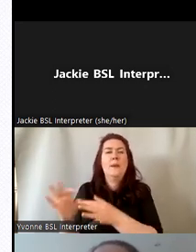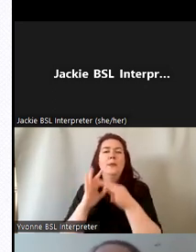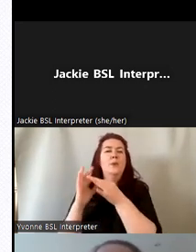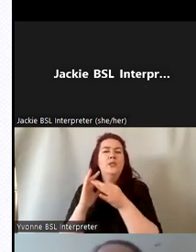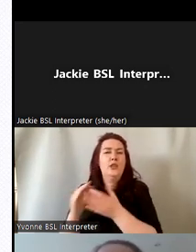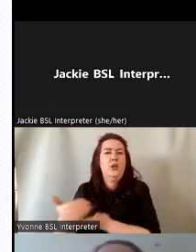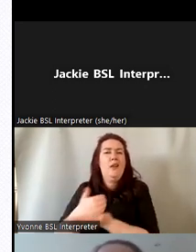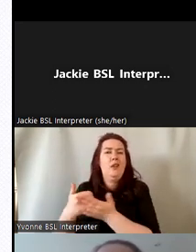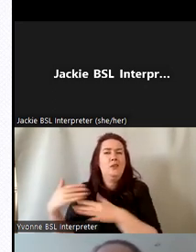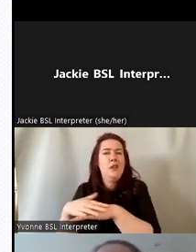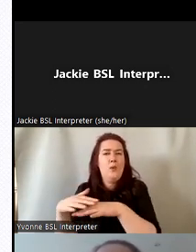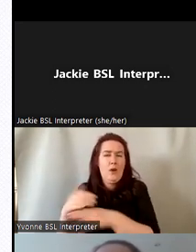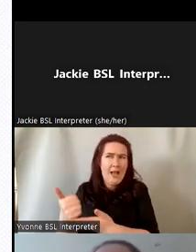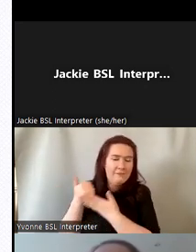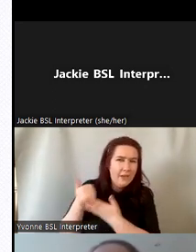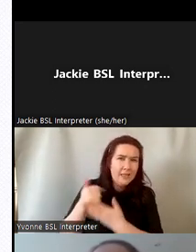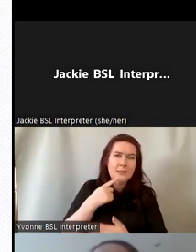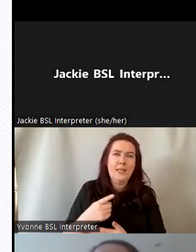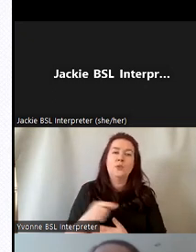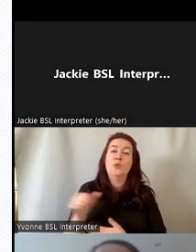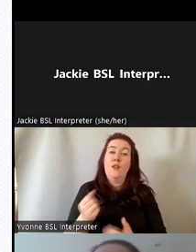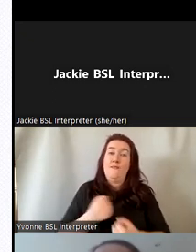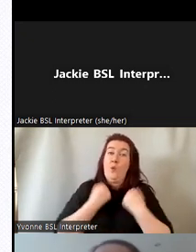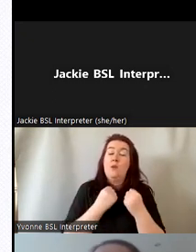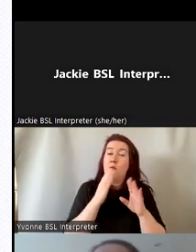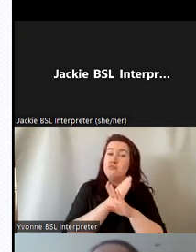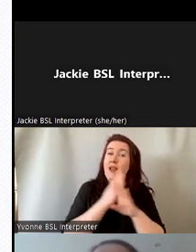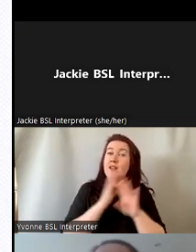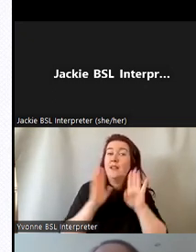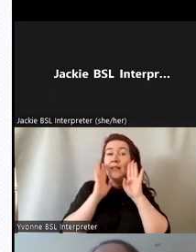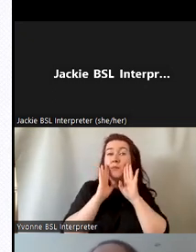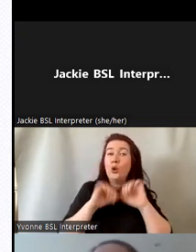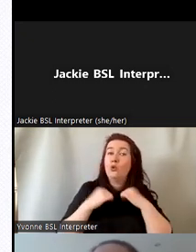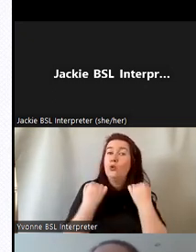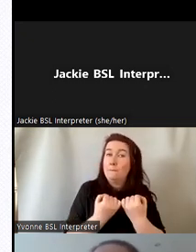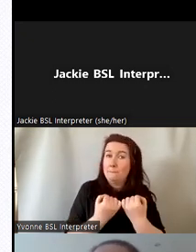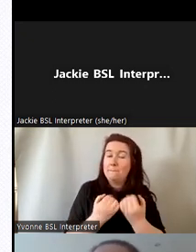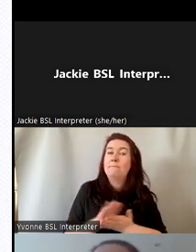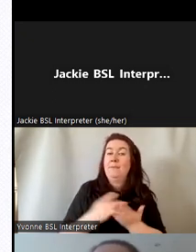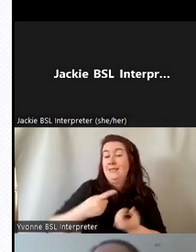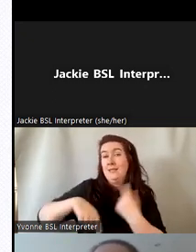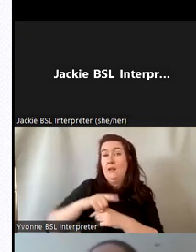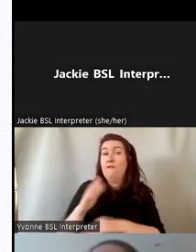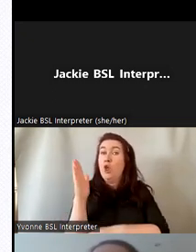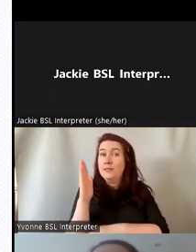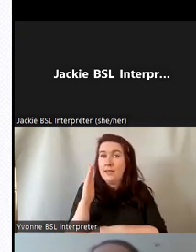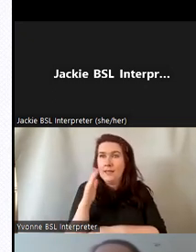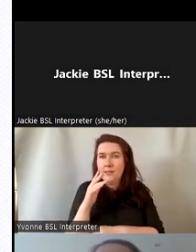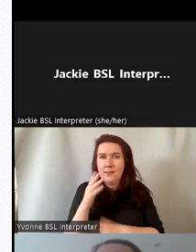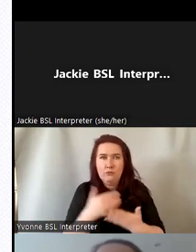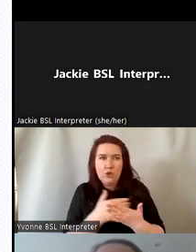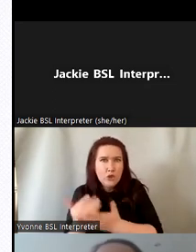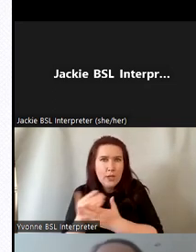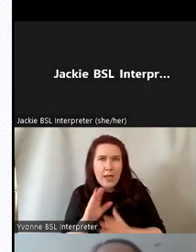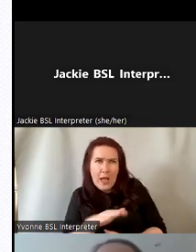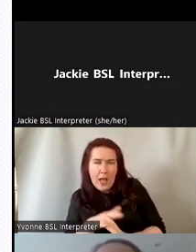network we set up a private facebook group for the volunteers so that they could swap tips and amongst themselves and share advice if they